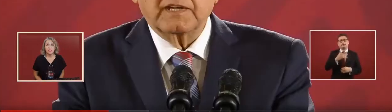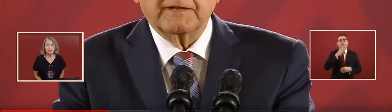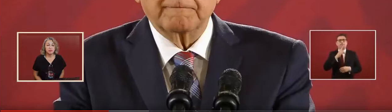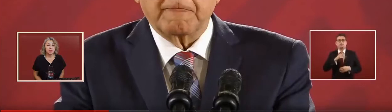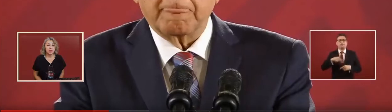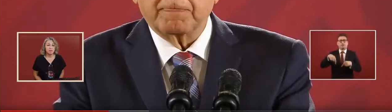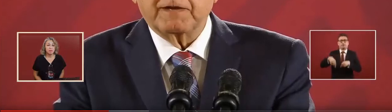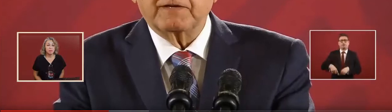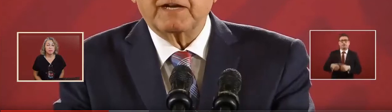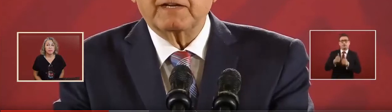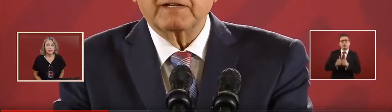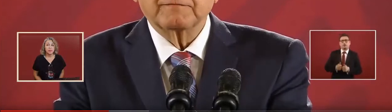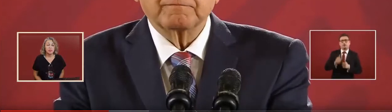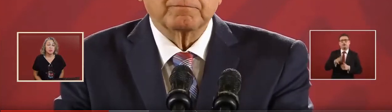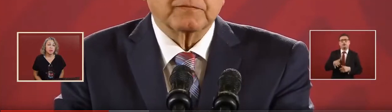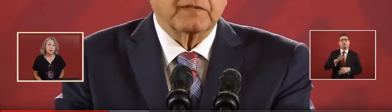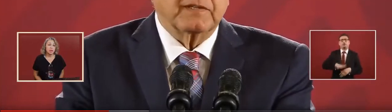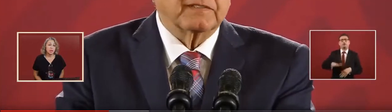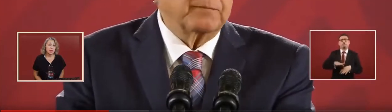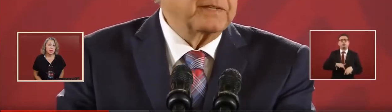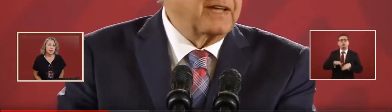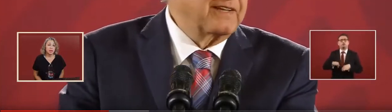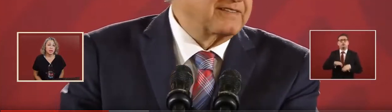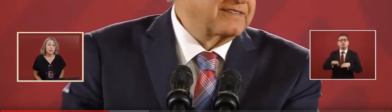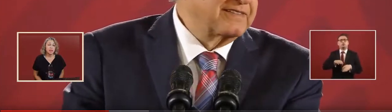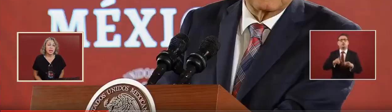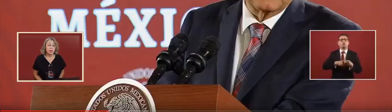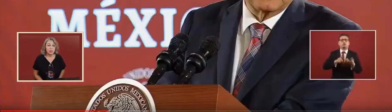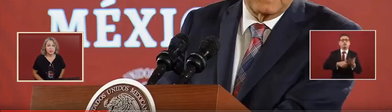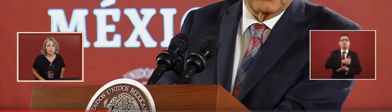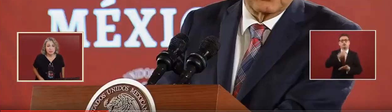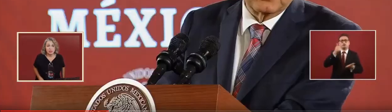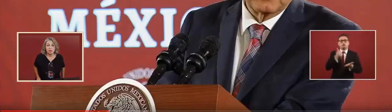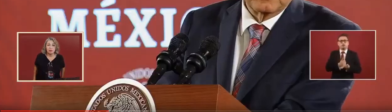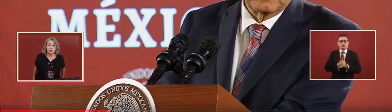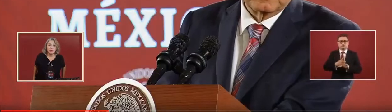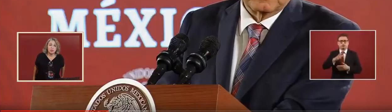work in the capitals or where there's more people.